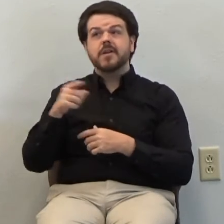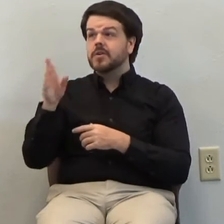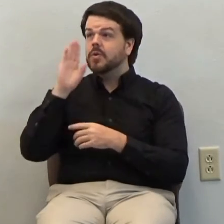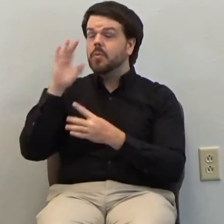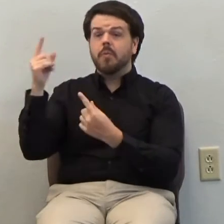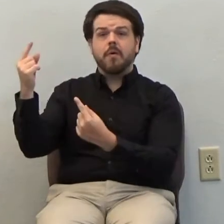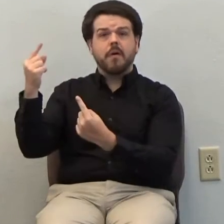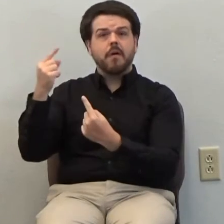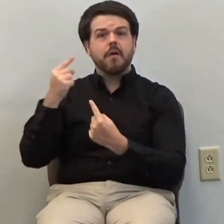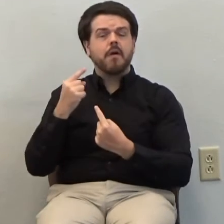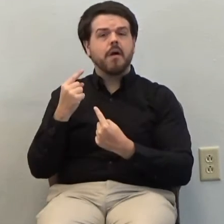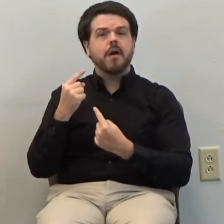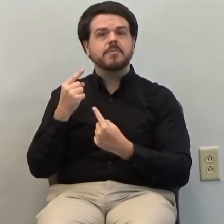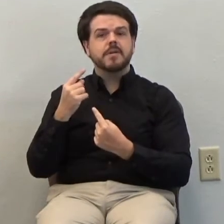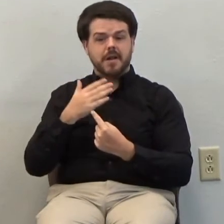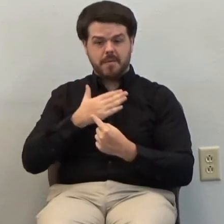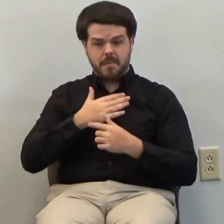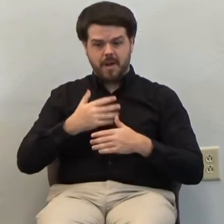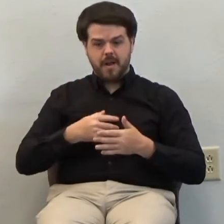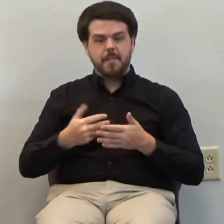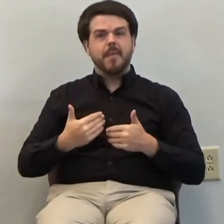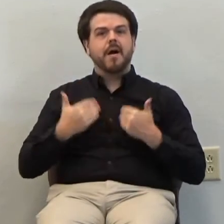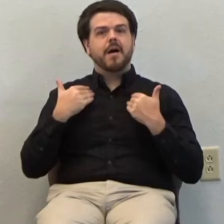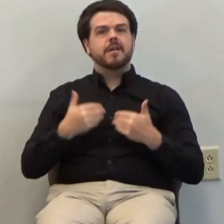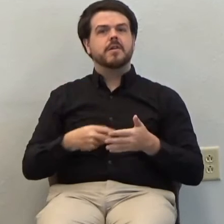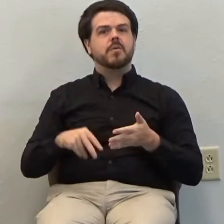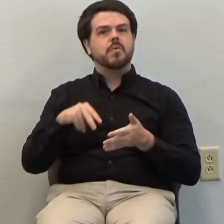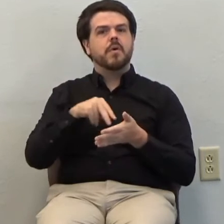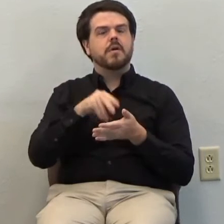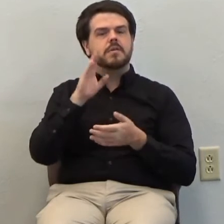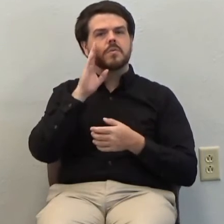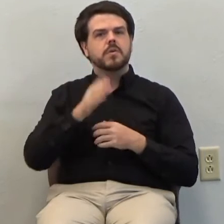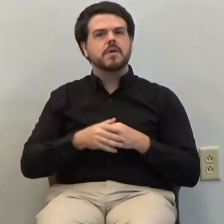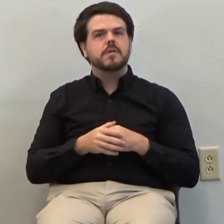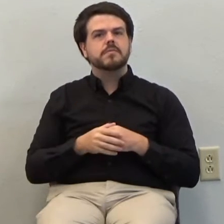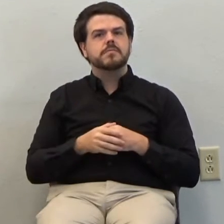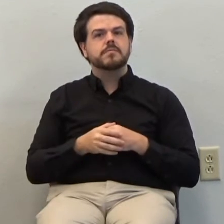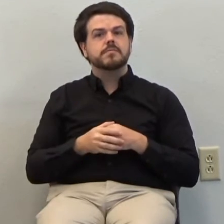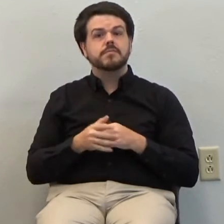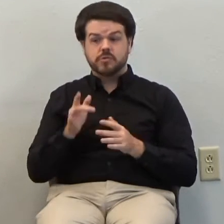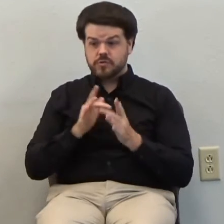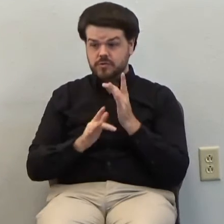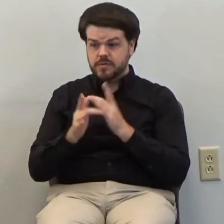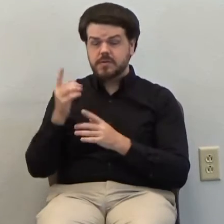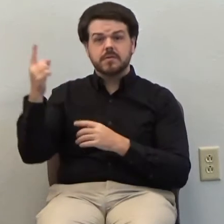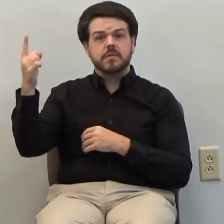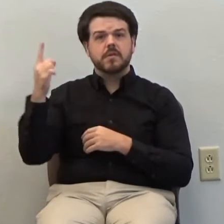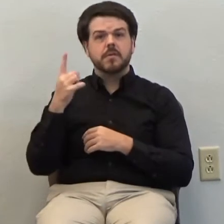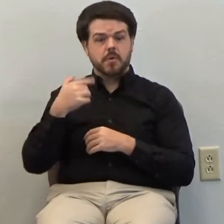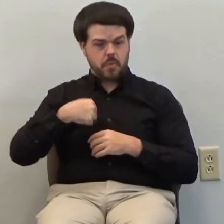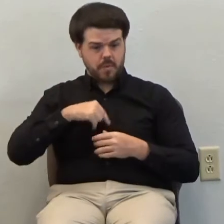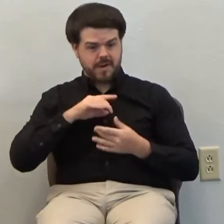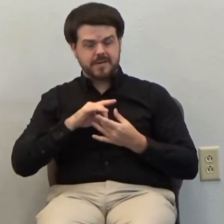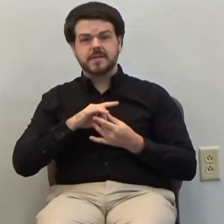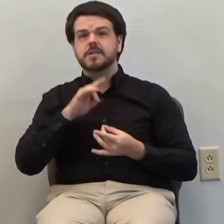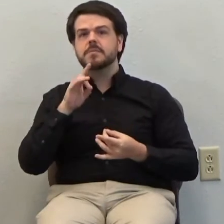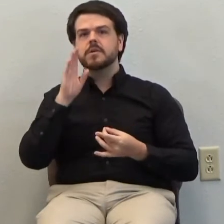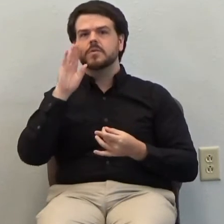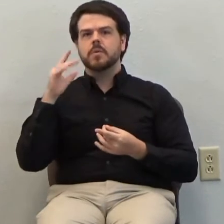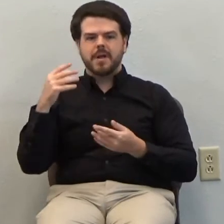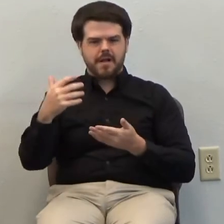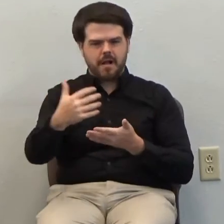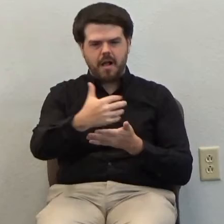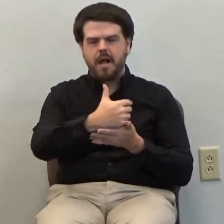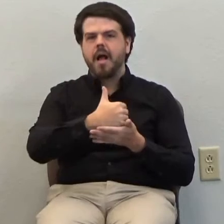and You will raise my body. But here's the thing. When He returns, we, in our spirits, will be gathered